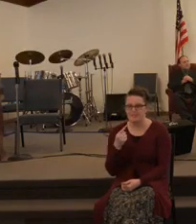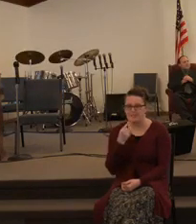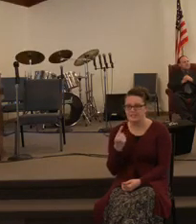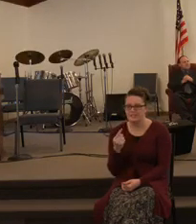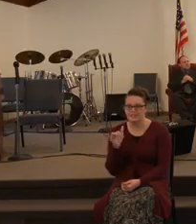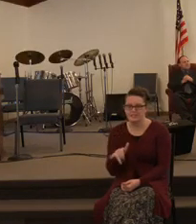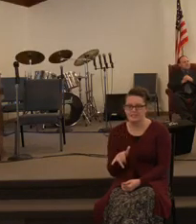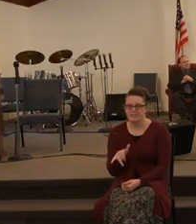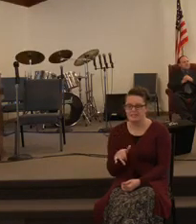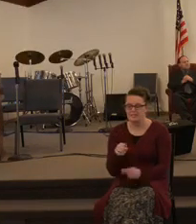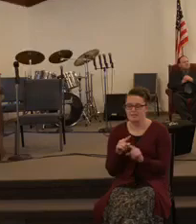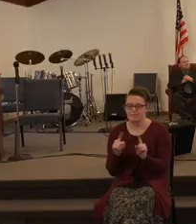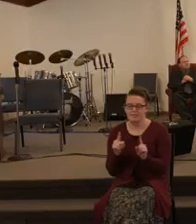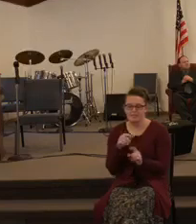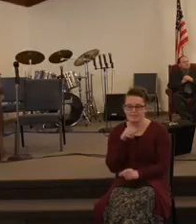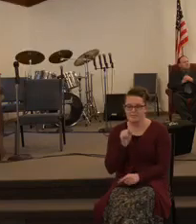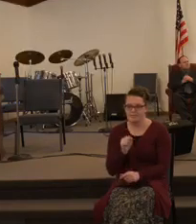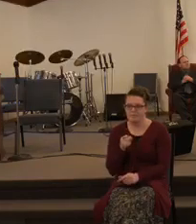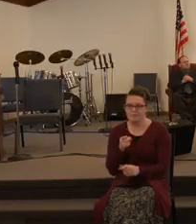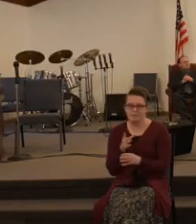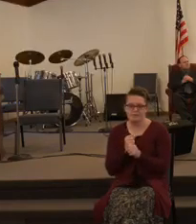the older you get. Right.